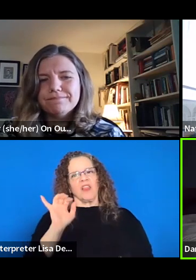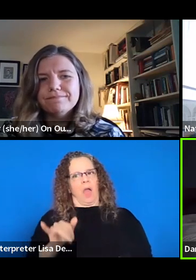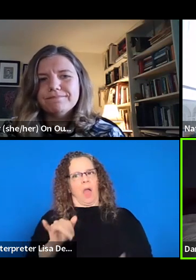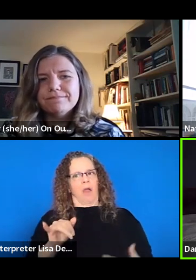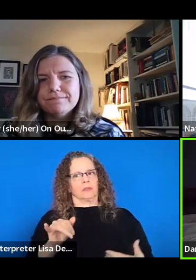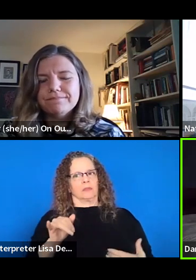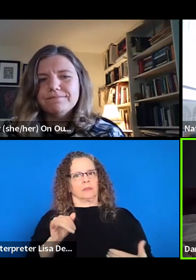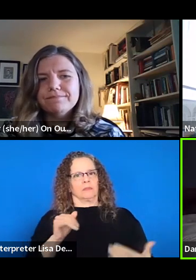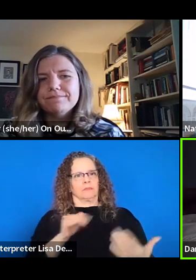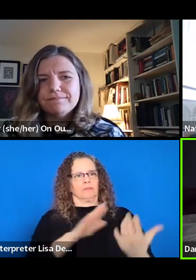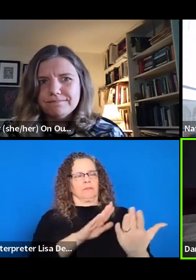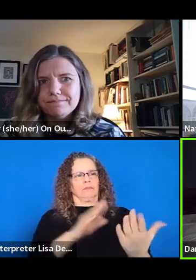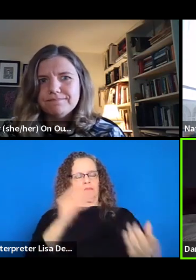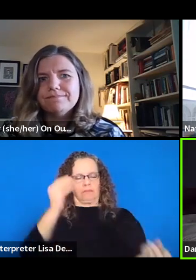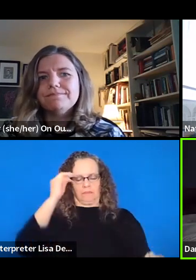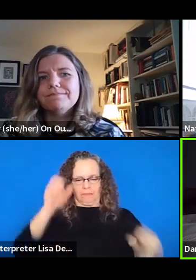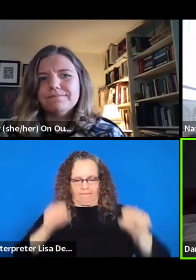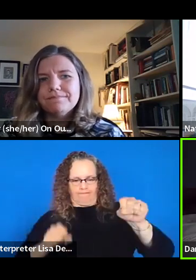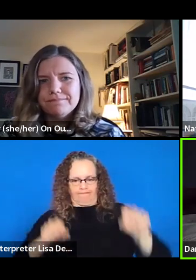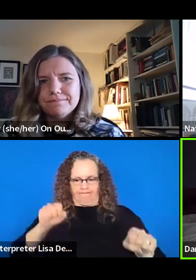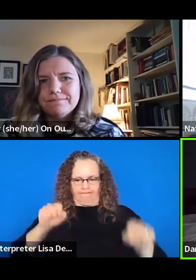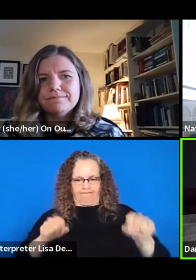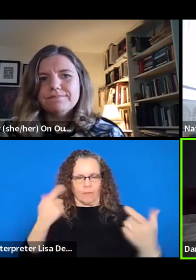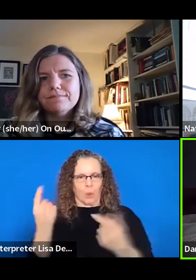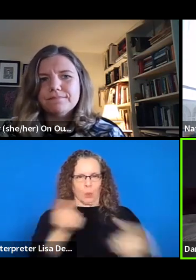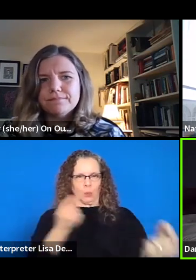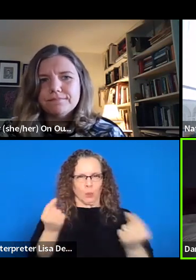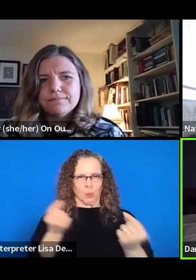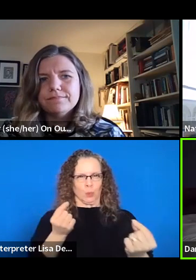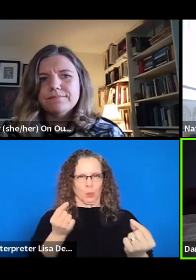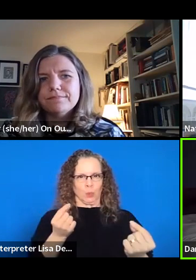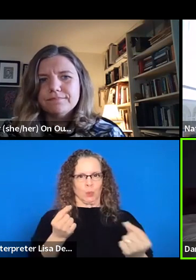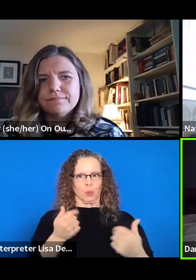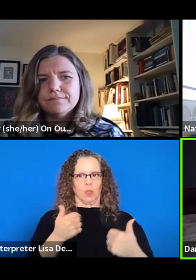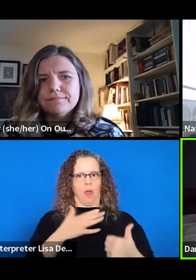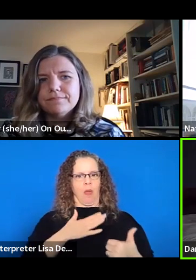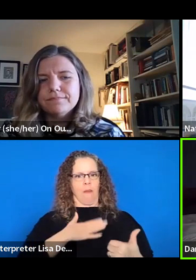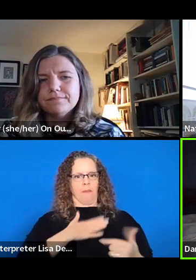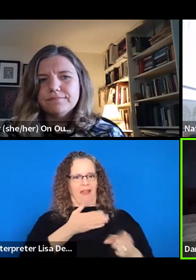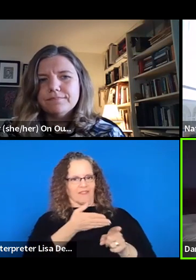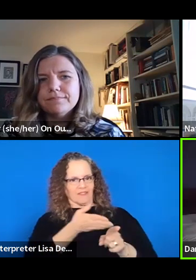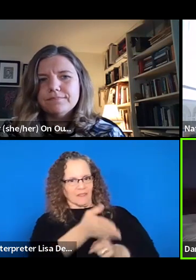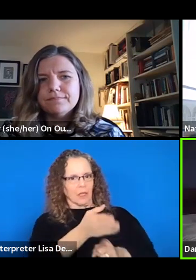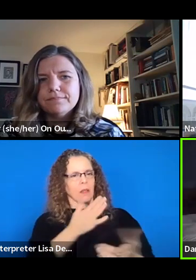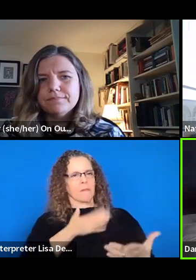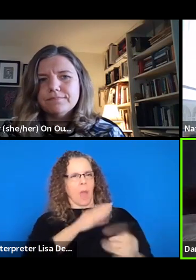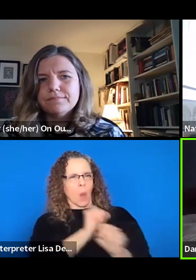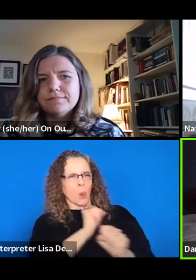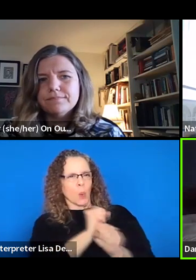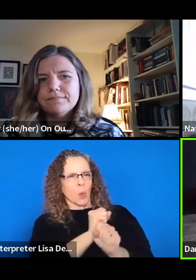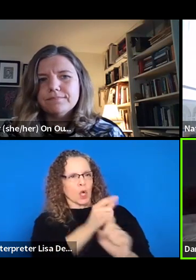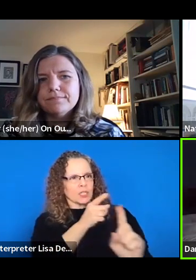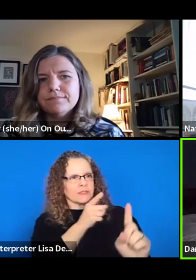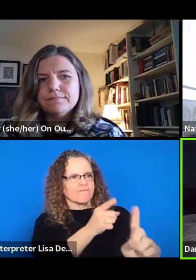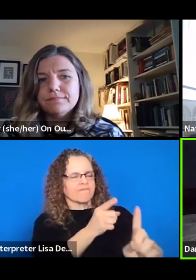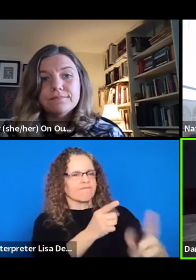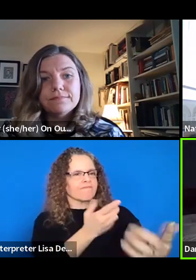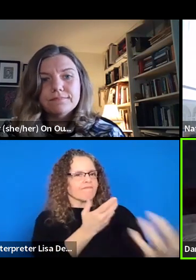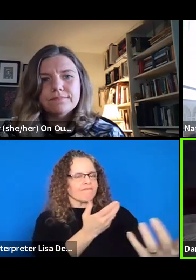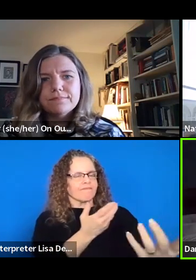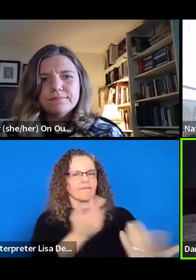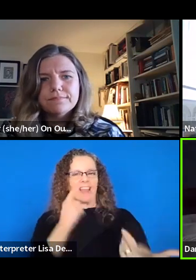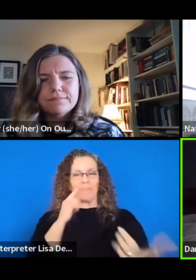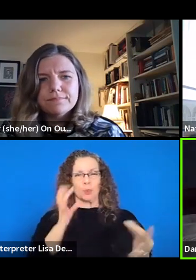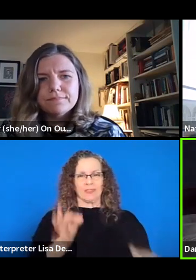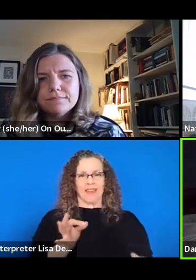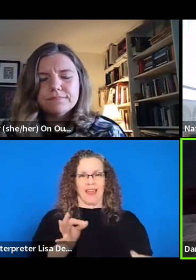the like avocation that they feel called to. Right. Um, and I wanted to offer just really quickly, like some of the practices obvious agency is